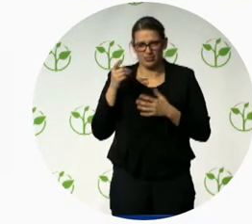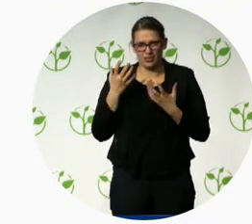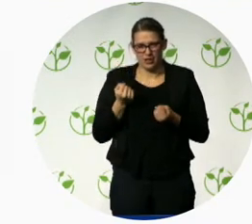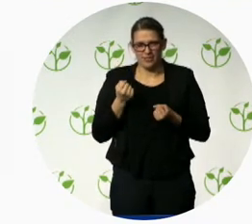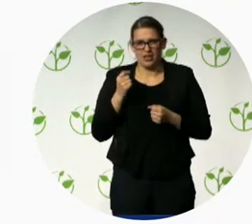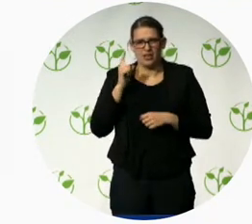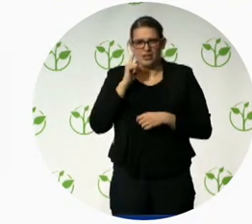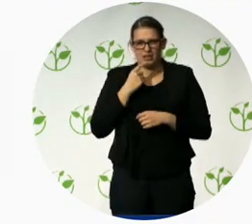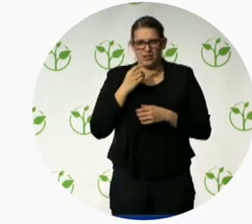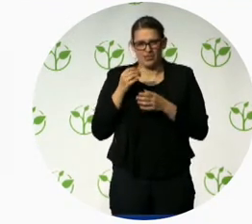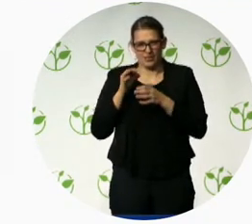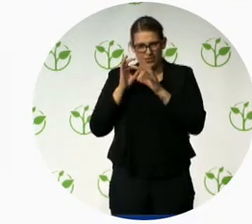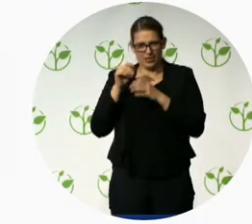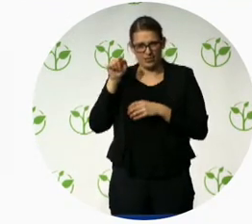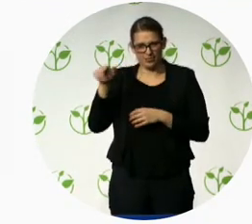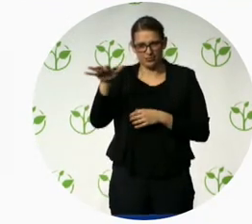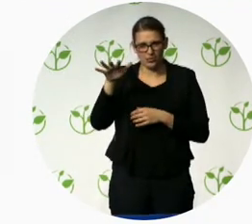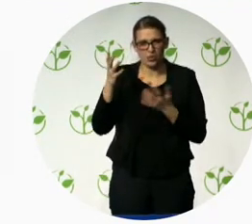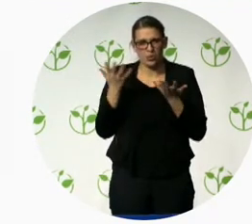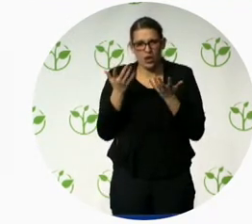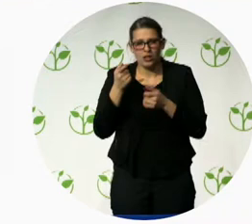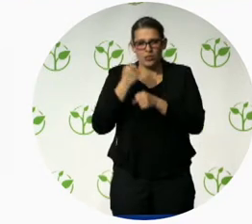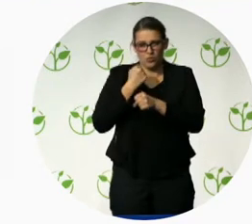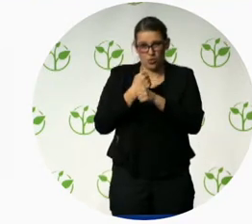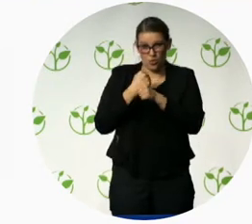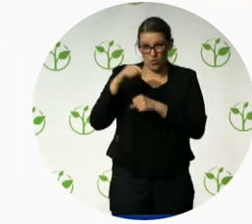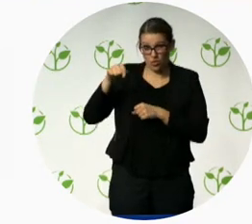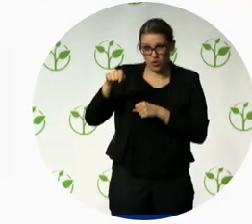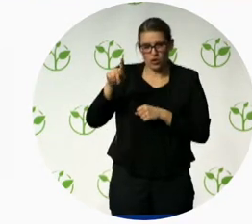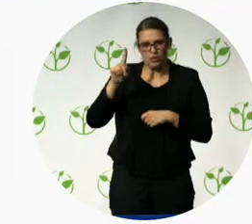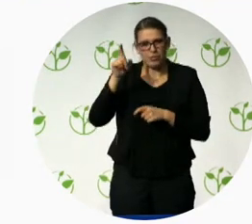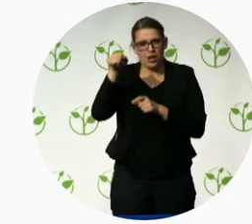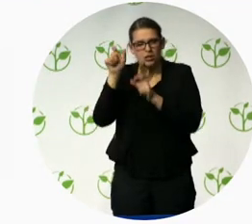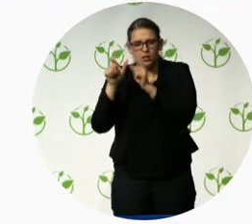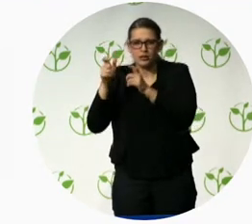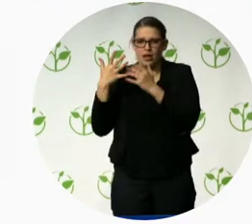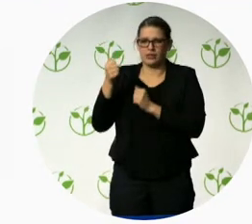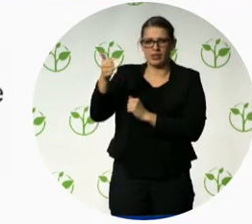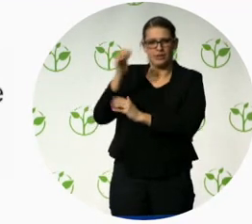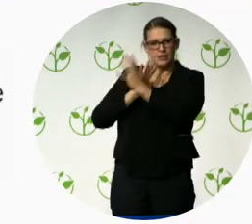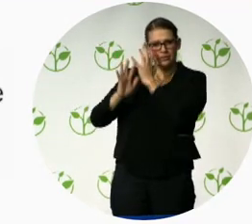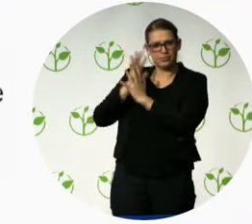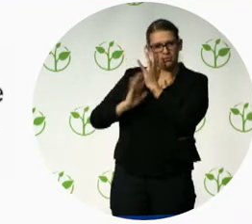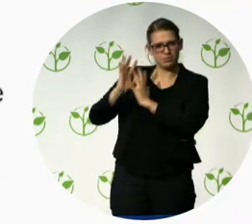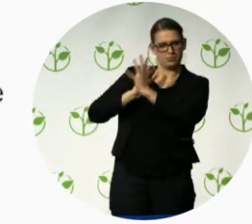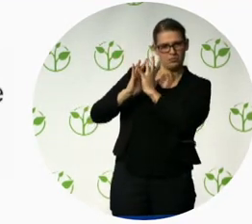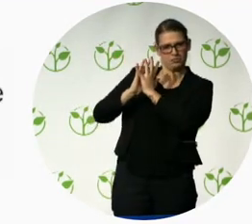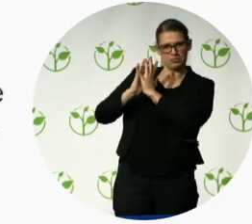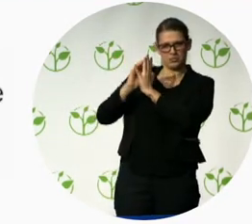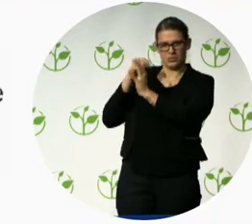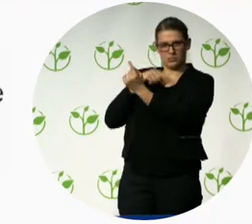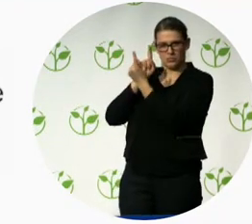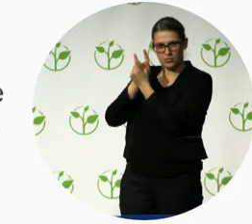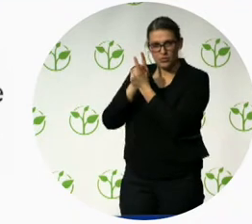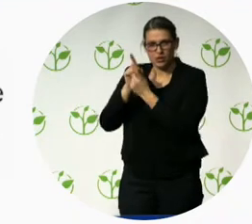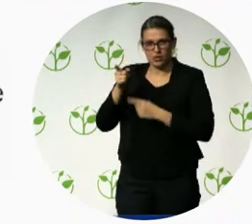a coffee shop. And she, I can't remember the lady's name, but she used sign language. And I walked up to her with a Microsoft app, Microsoft translator, and I spoke